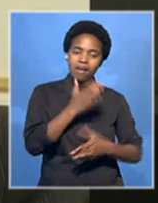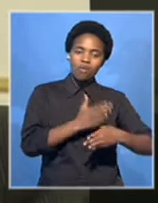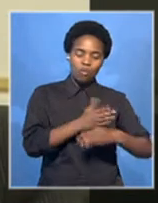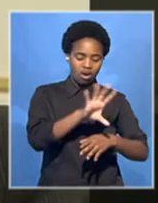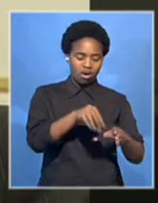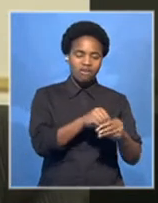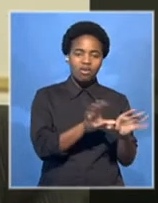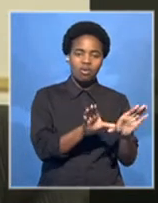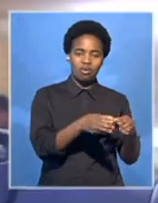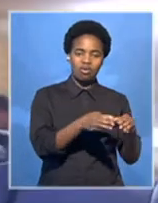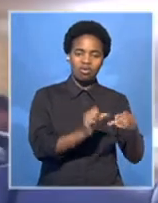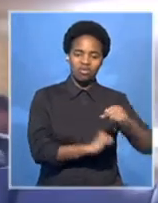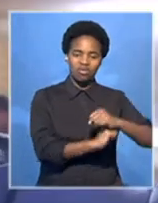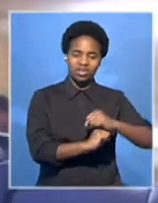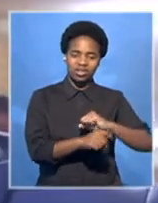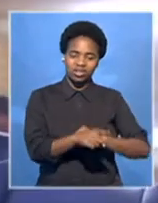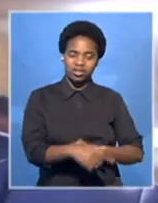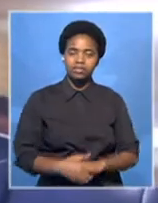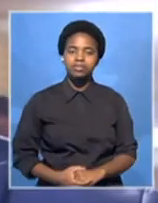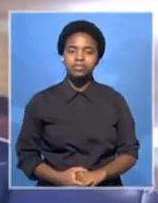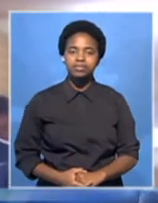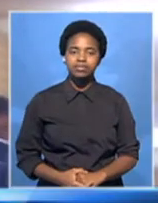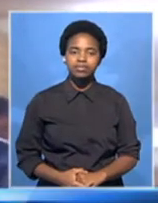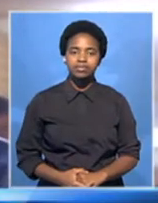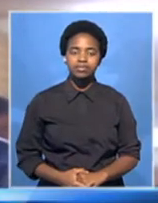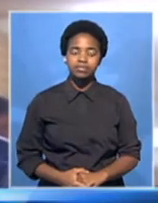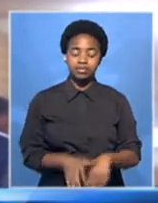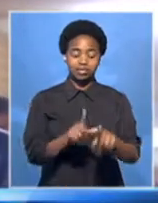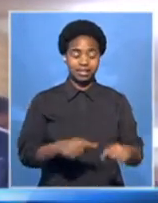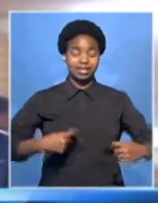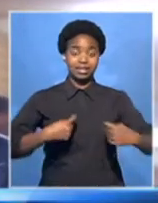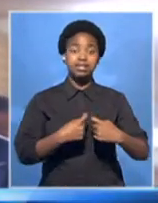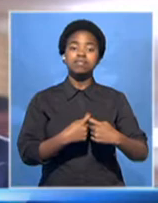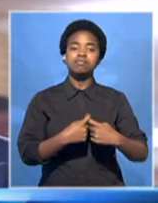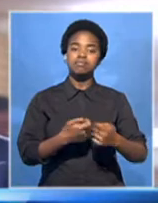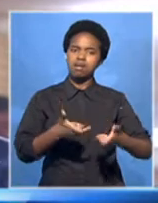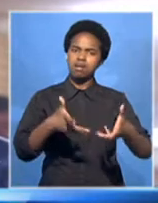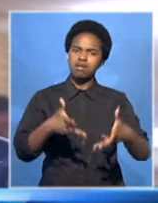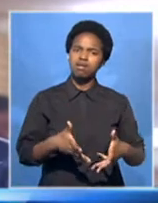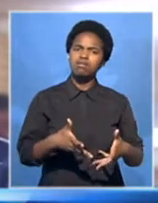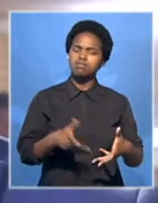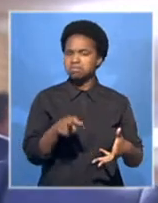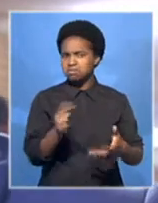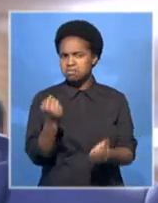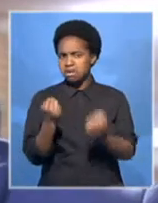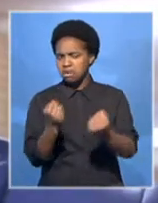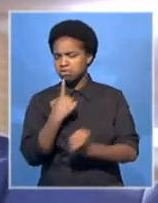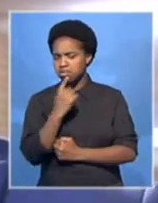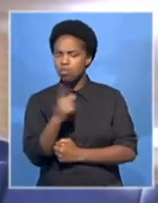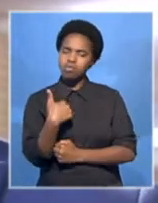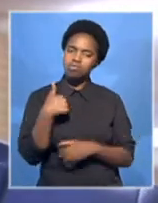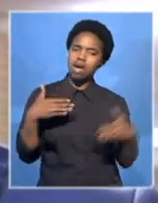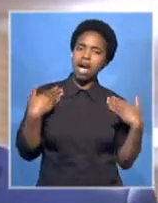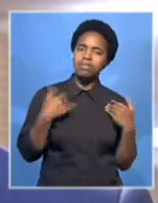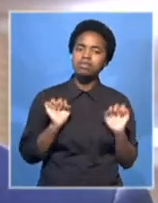without interference. Our legal team made their own submission. We're quite happy with what they were saying. And of course,